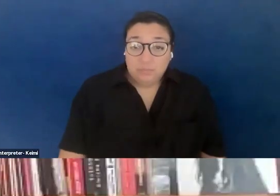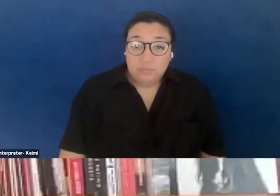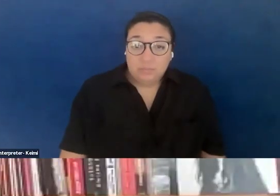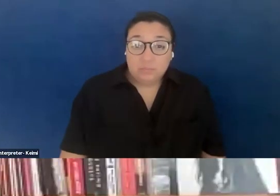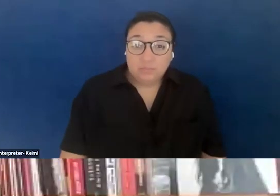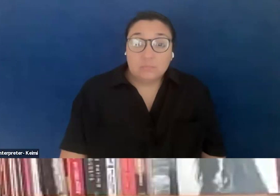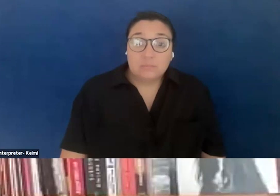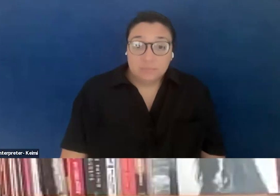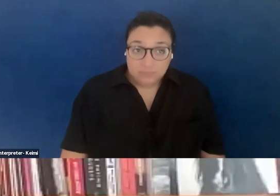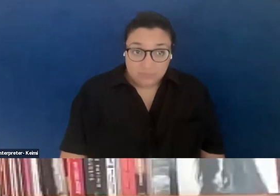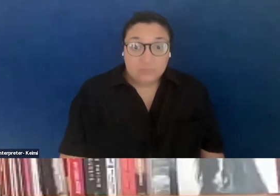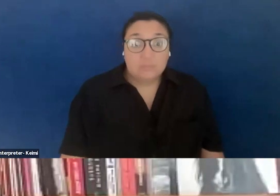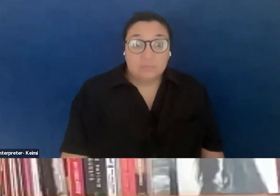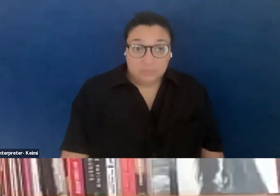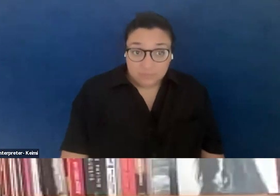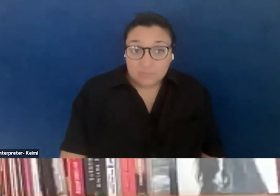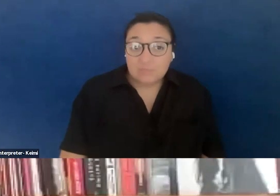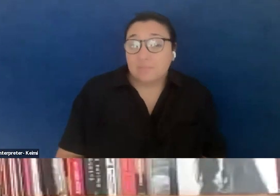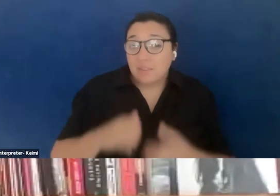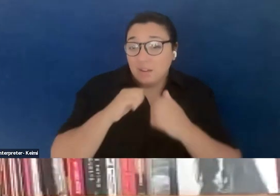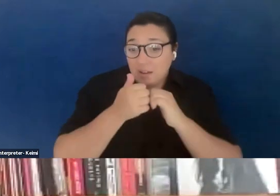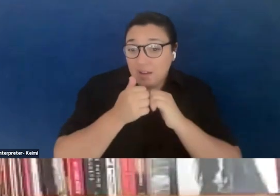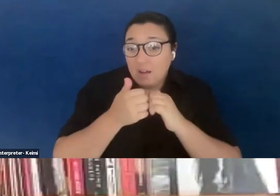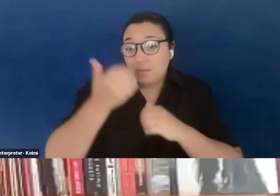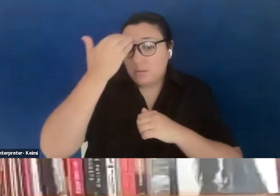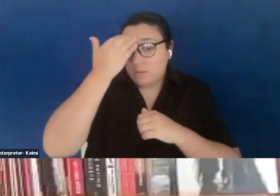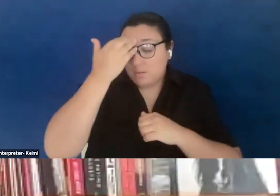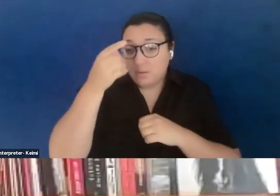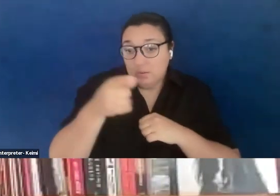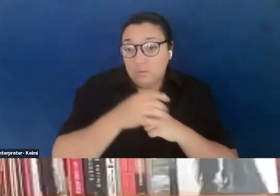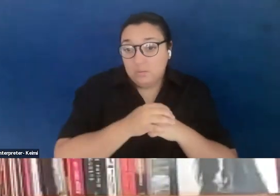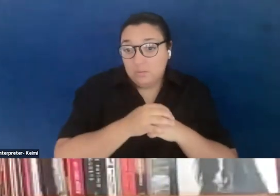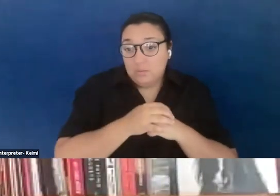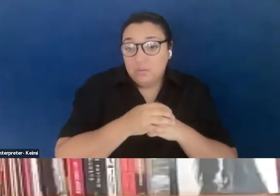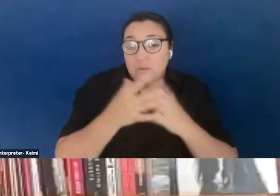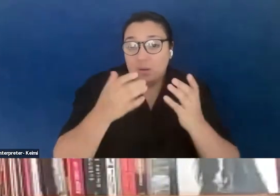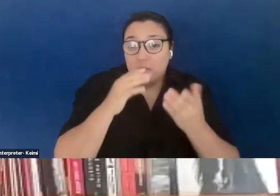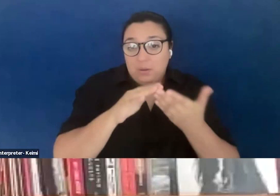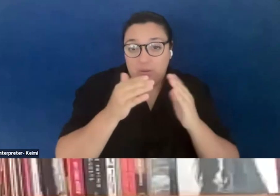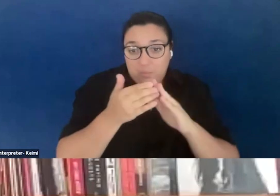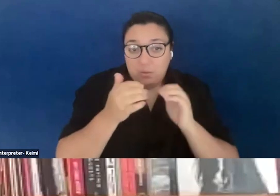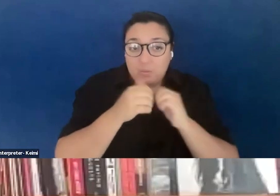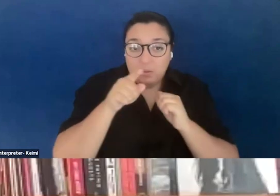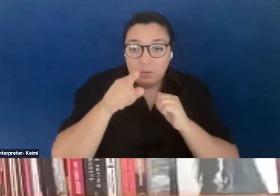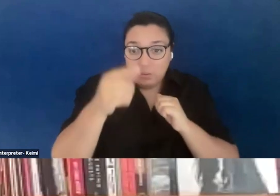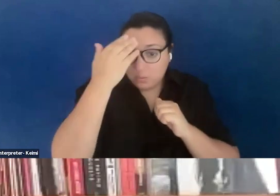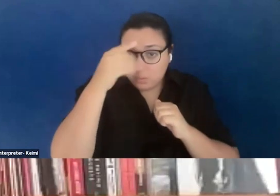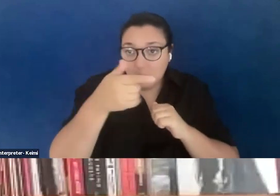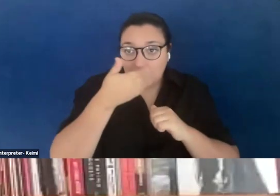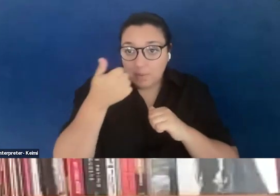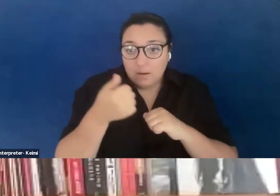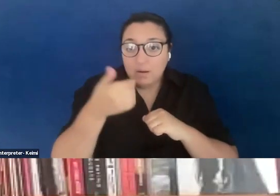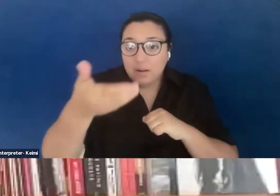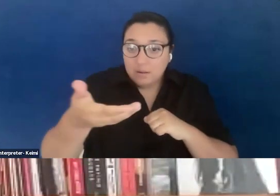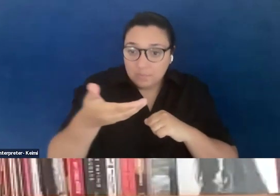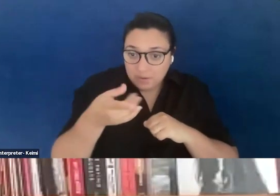Yeah, one, it's through knowing you, number one, and wanting to be in community with you and know you better, and inviting you